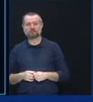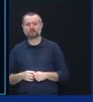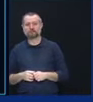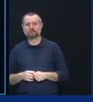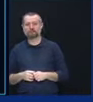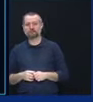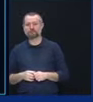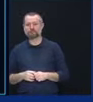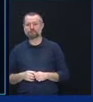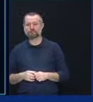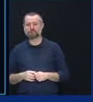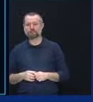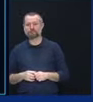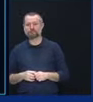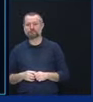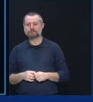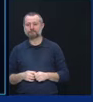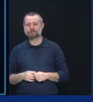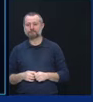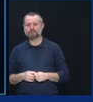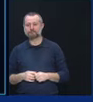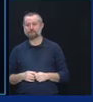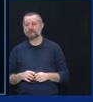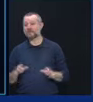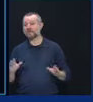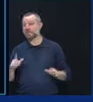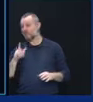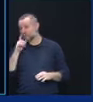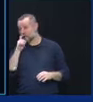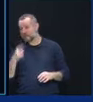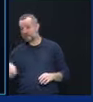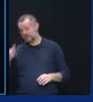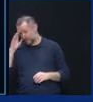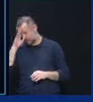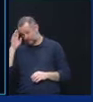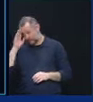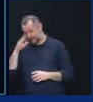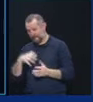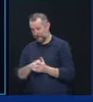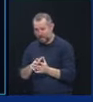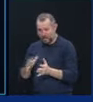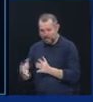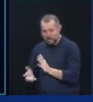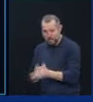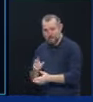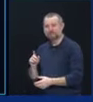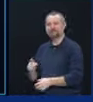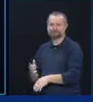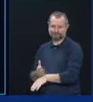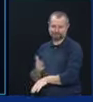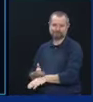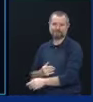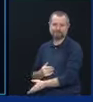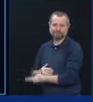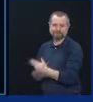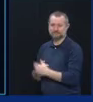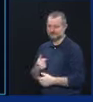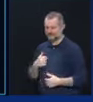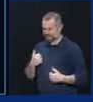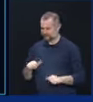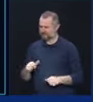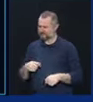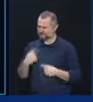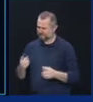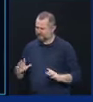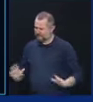Try to shore up the weaker hospitals. But in truth, when you look at the list, we've been trying to shore them up for a long, long